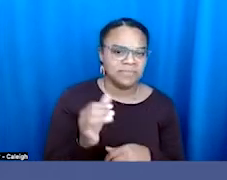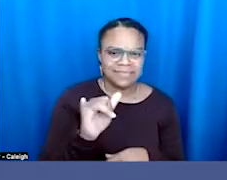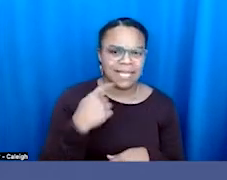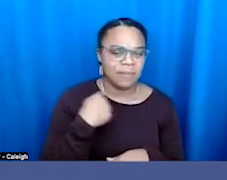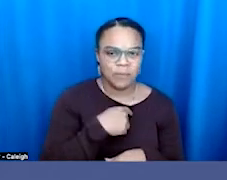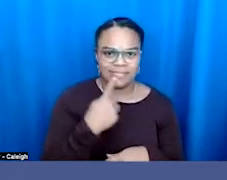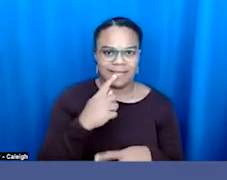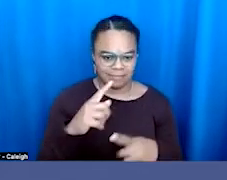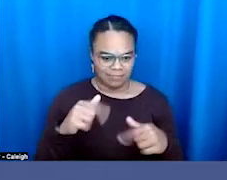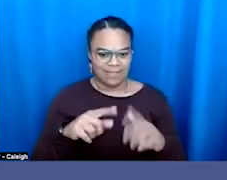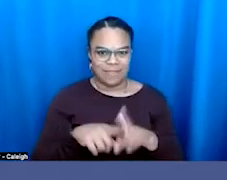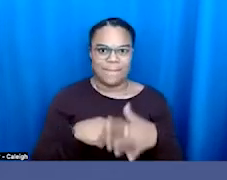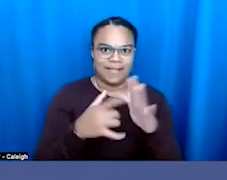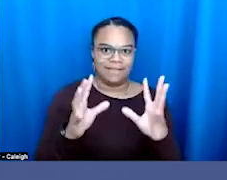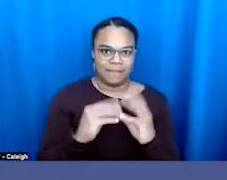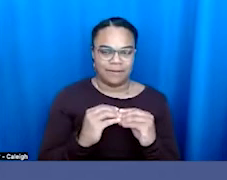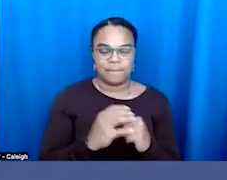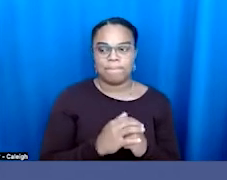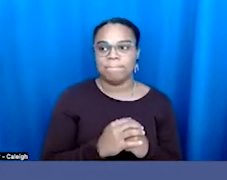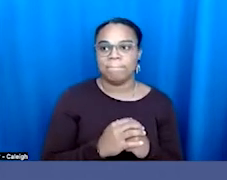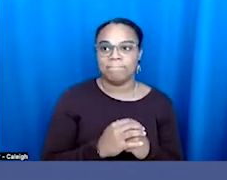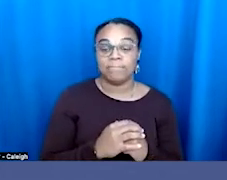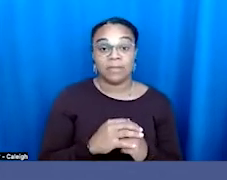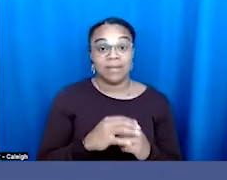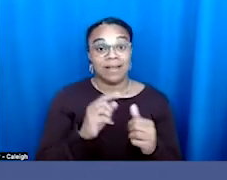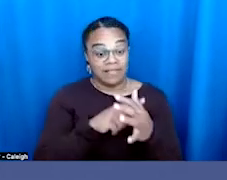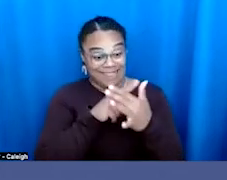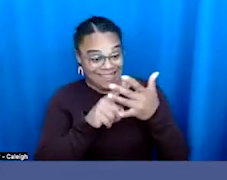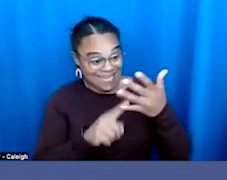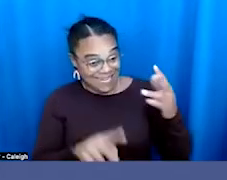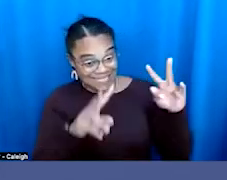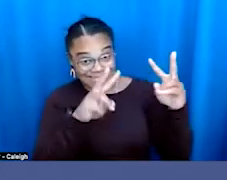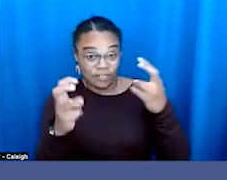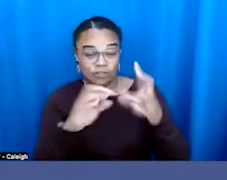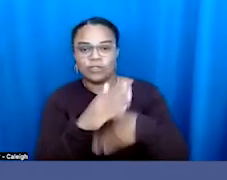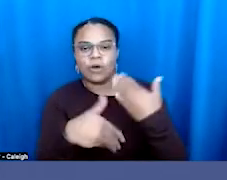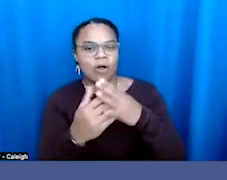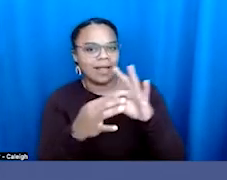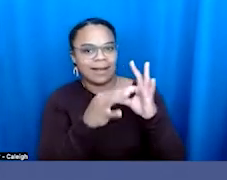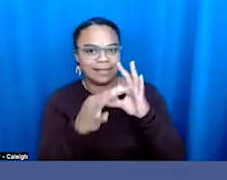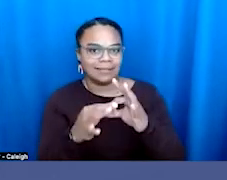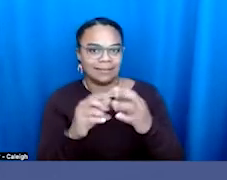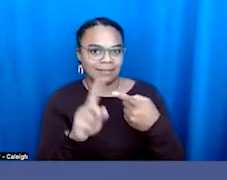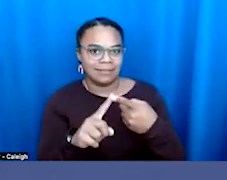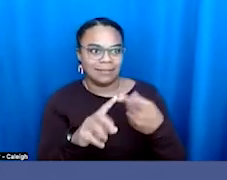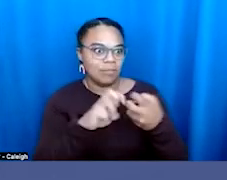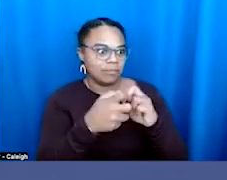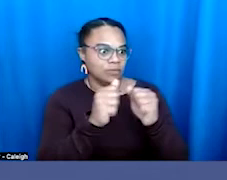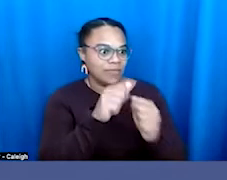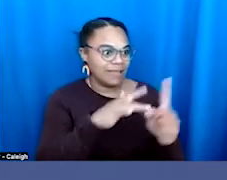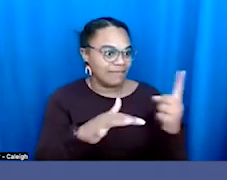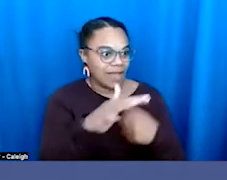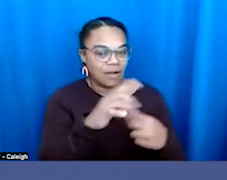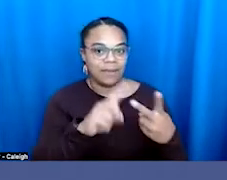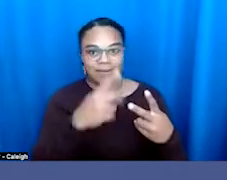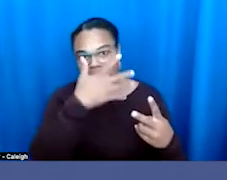call, all of these issues are interconnected. So the attacks on the environment are connected to immigration, are connected